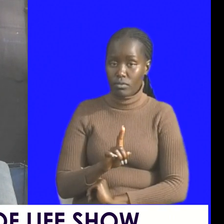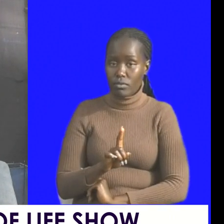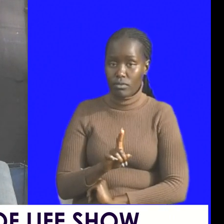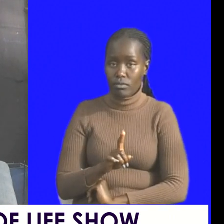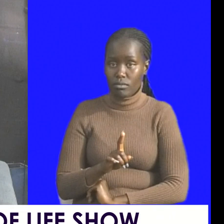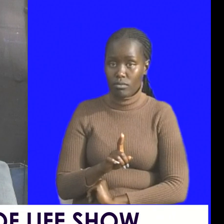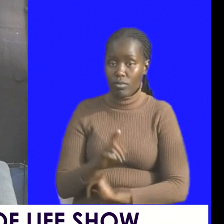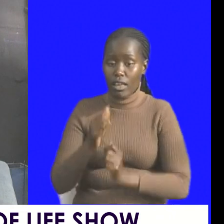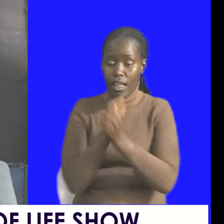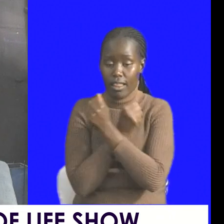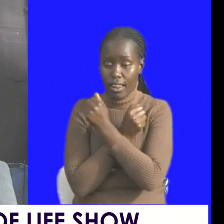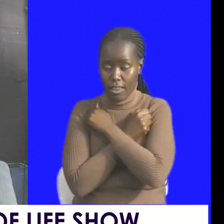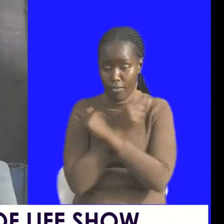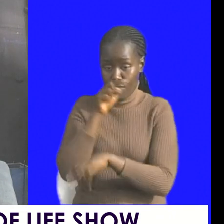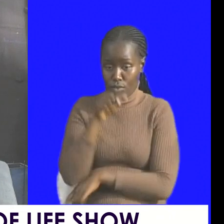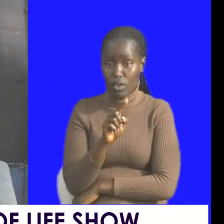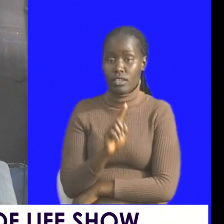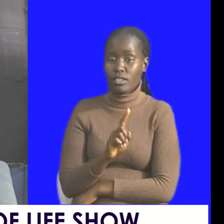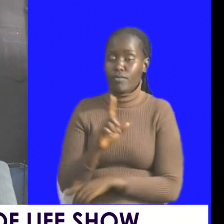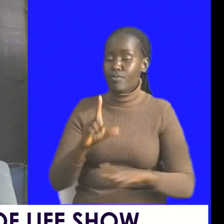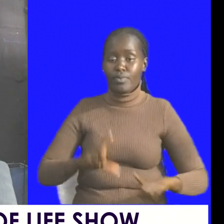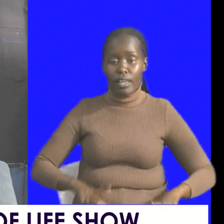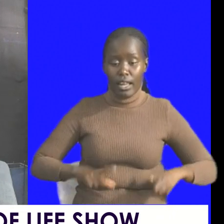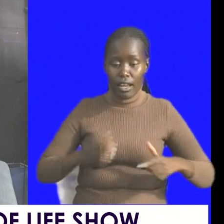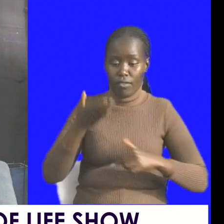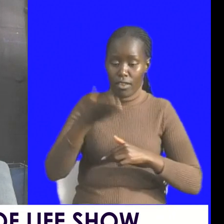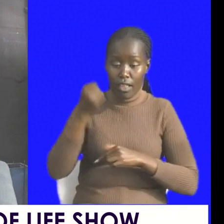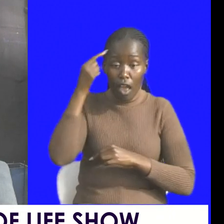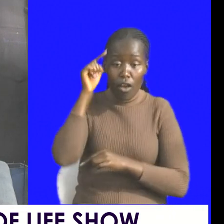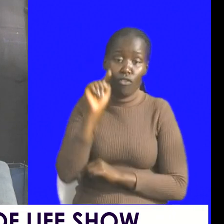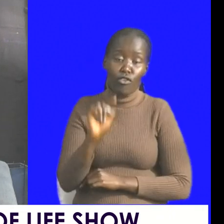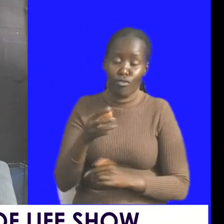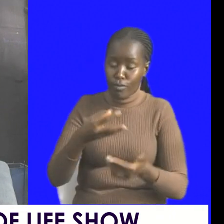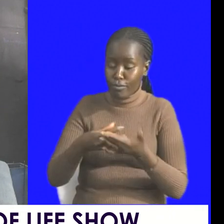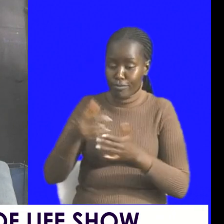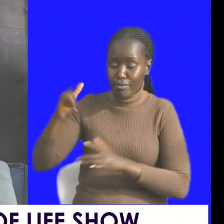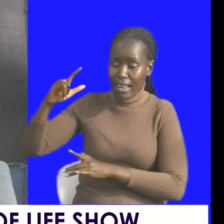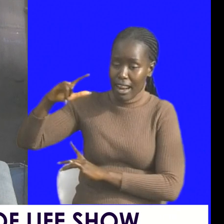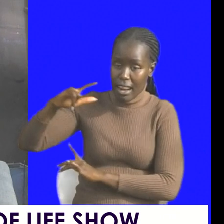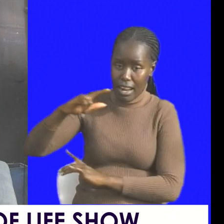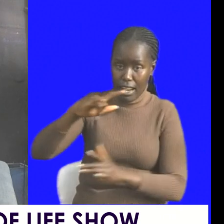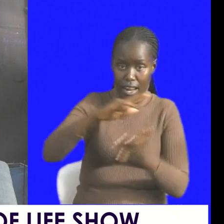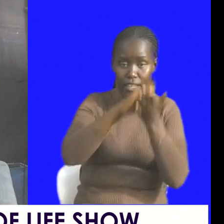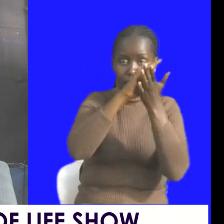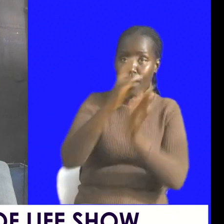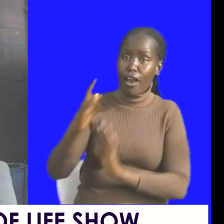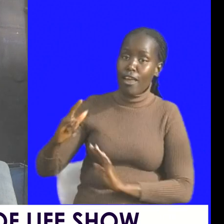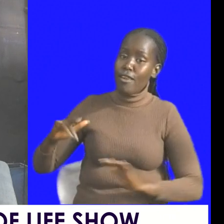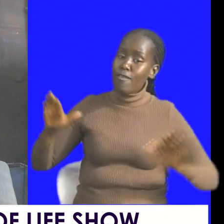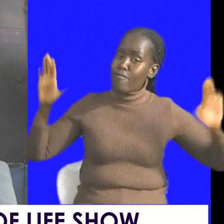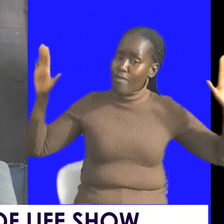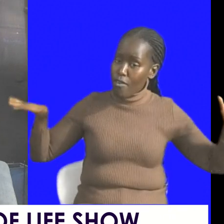you love yourself life is there for you you have to learn you have to fly high